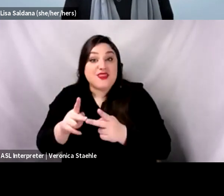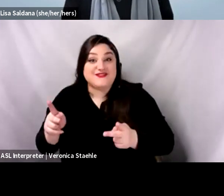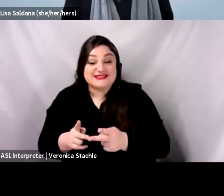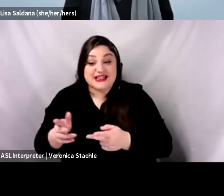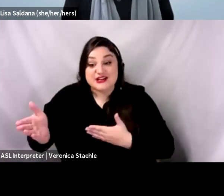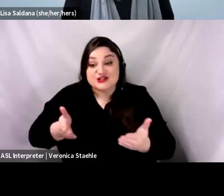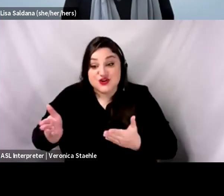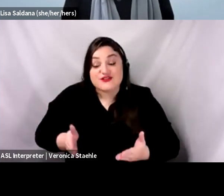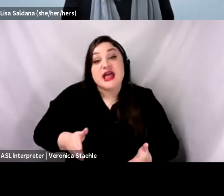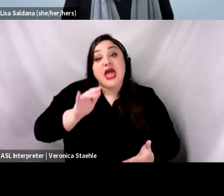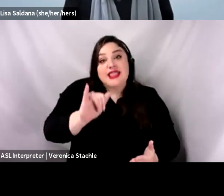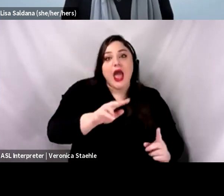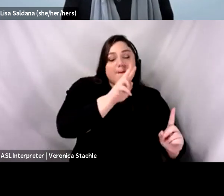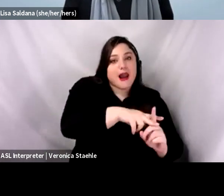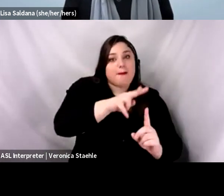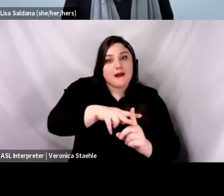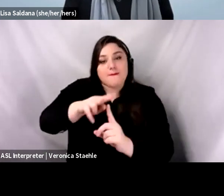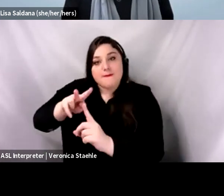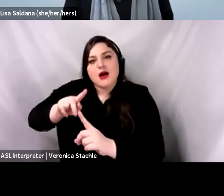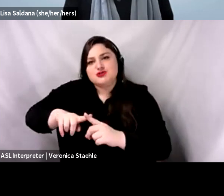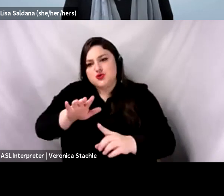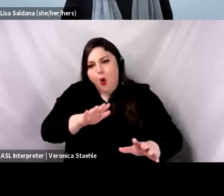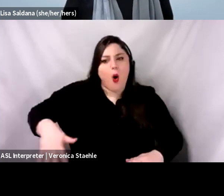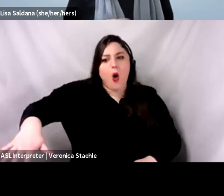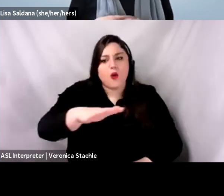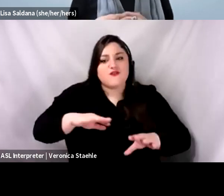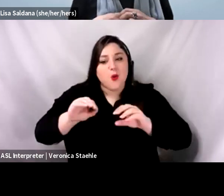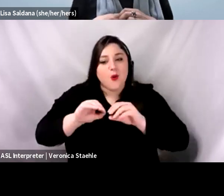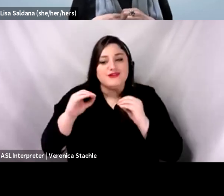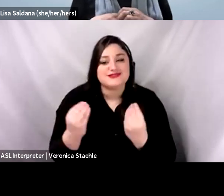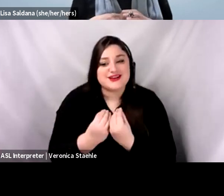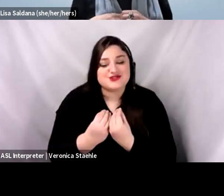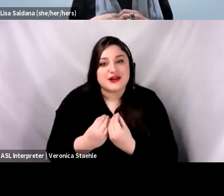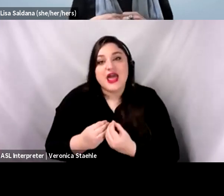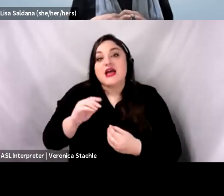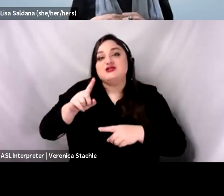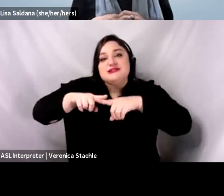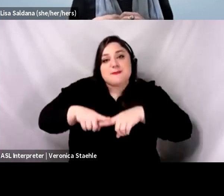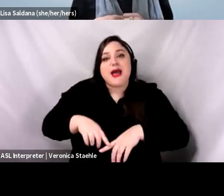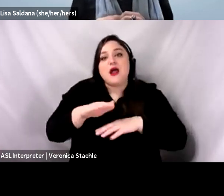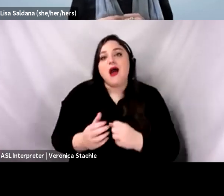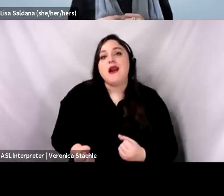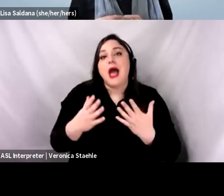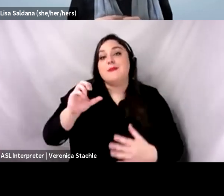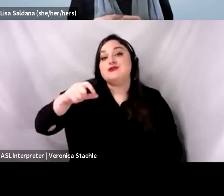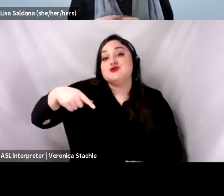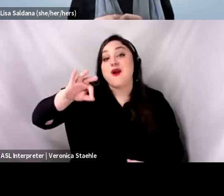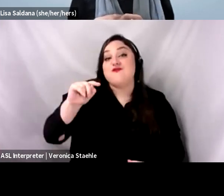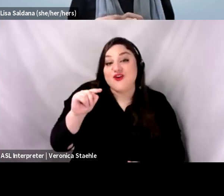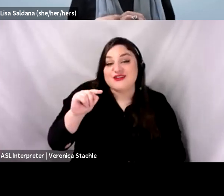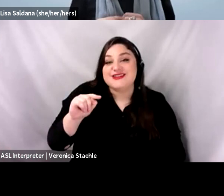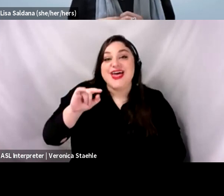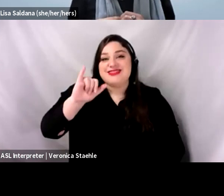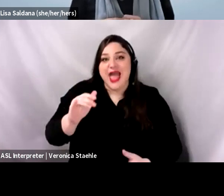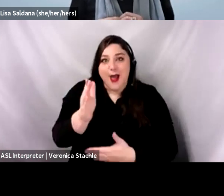across the organization or to the different cost centers based on like how much square footage they took up in the building. And